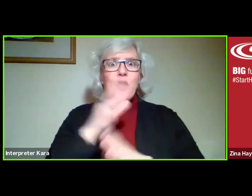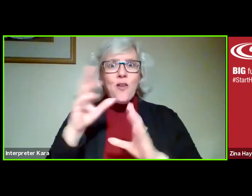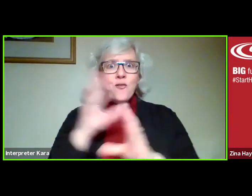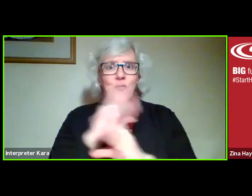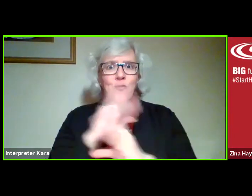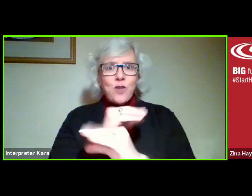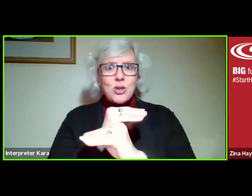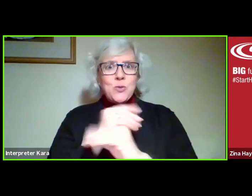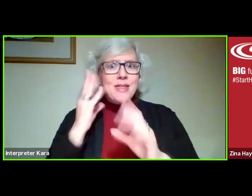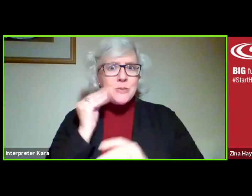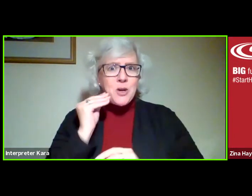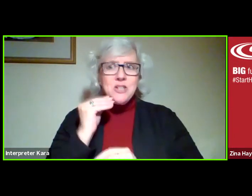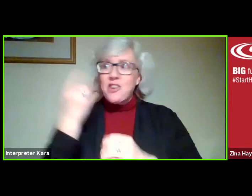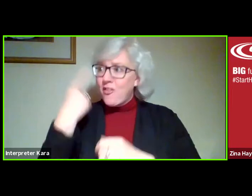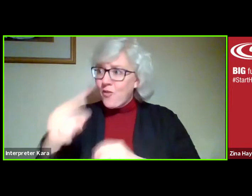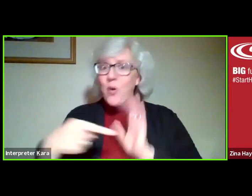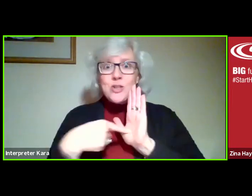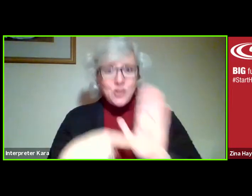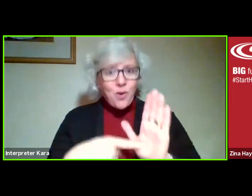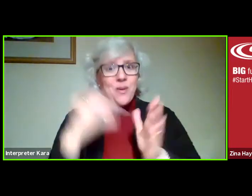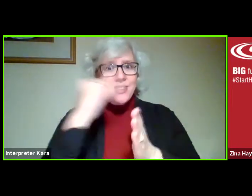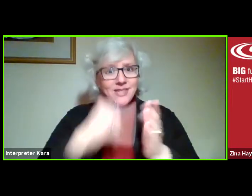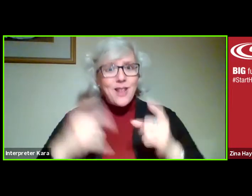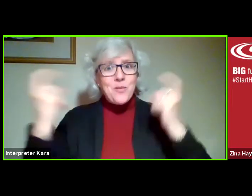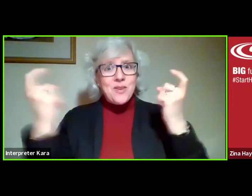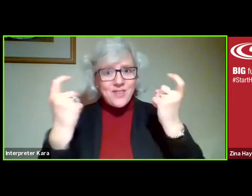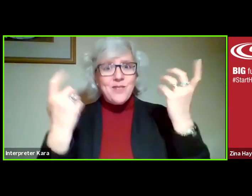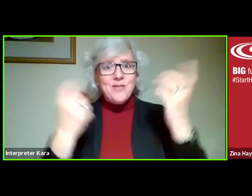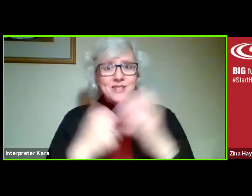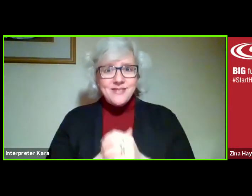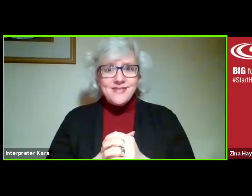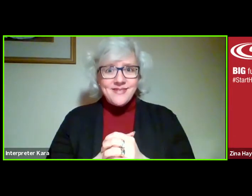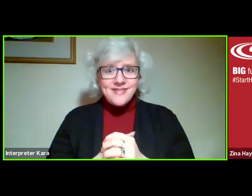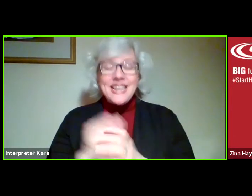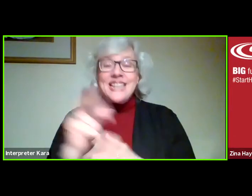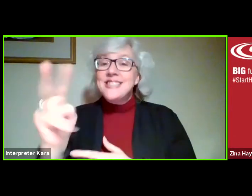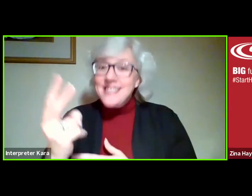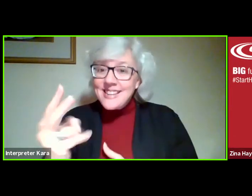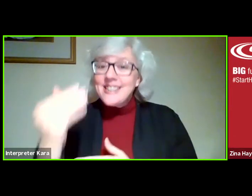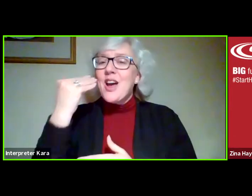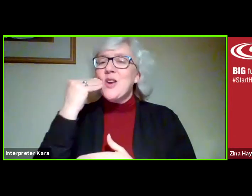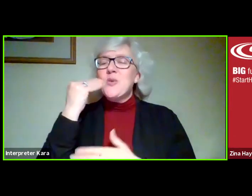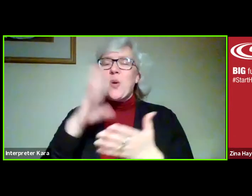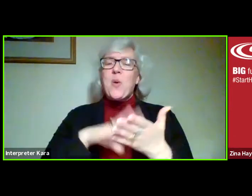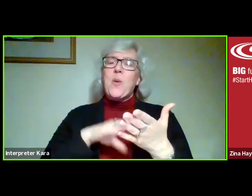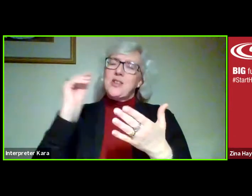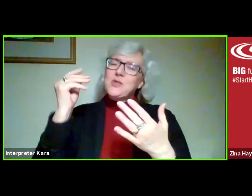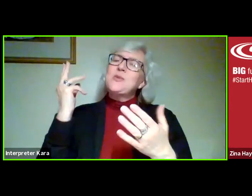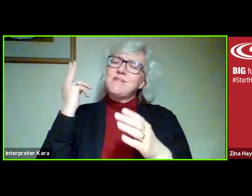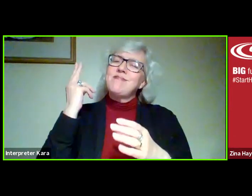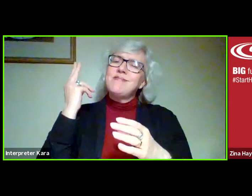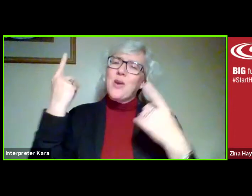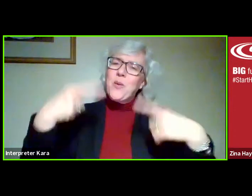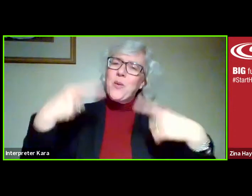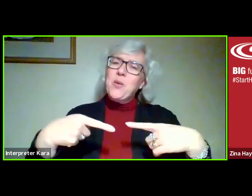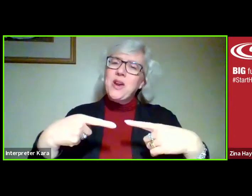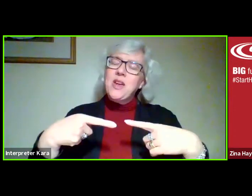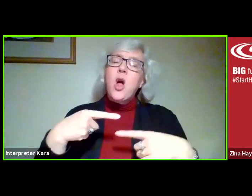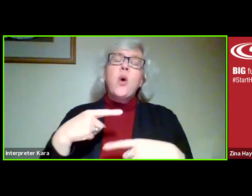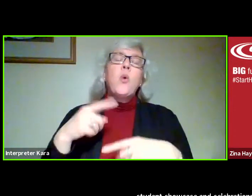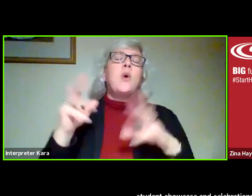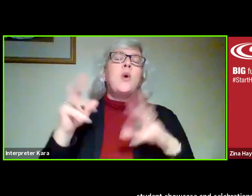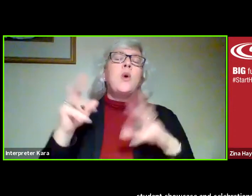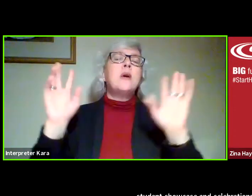end-of-year student showcase and celebration. Second, I know our students would agree that we have world-class